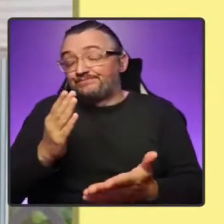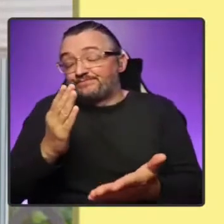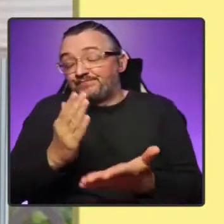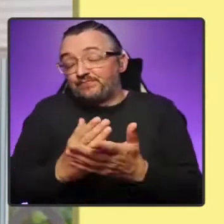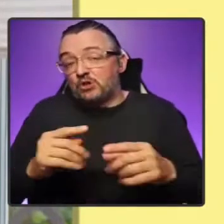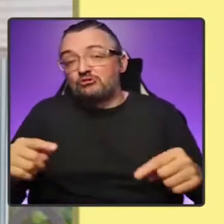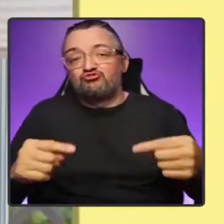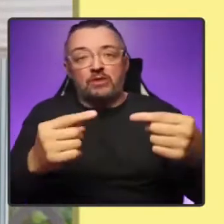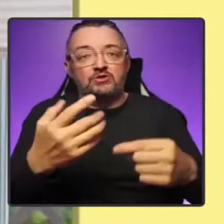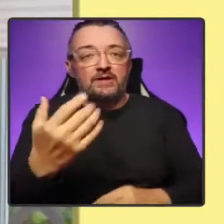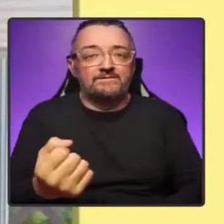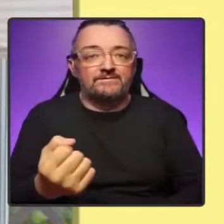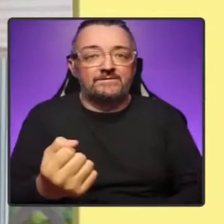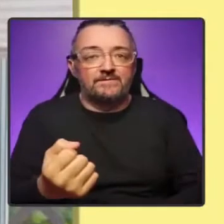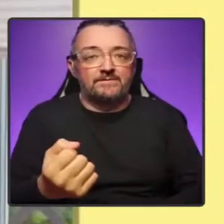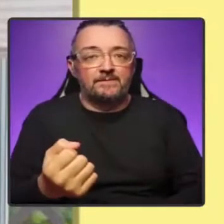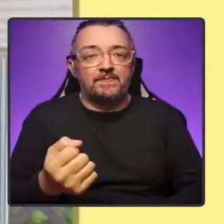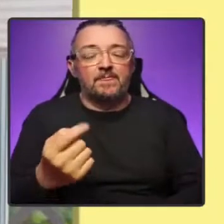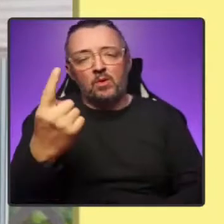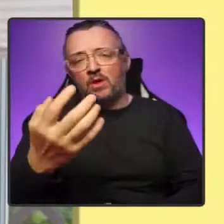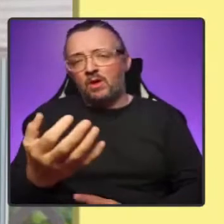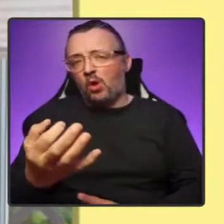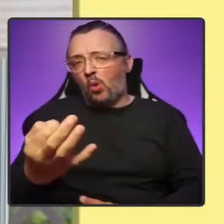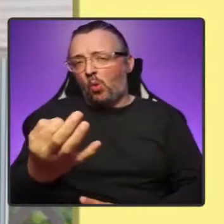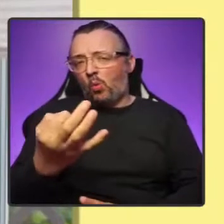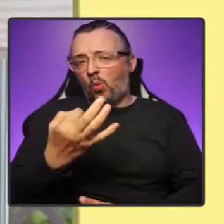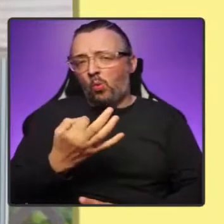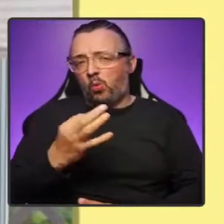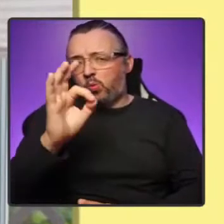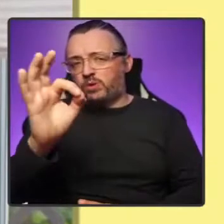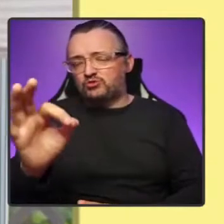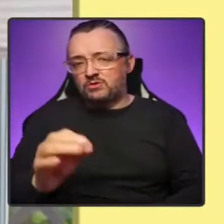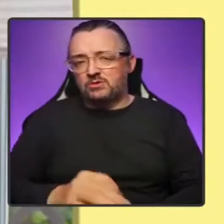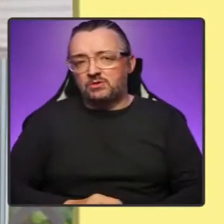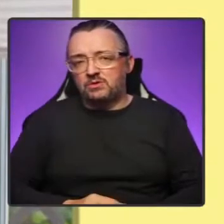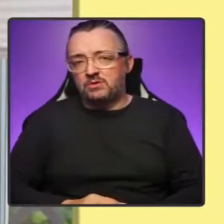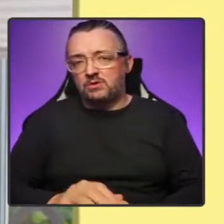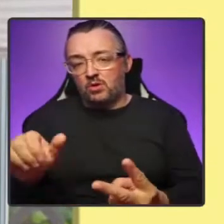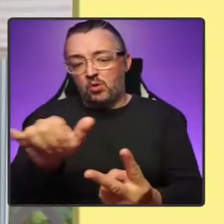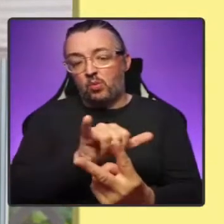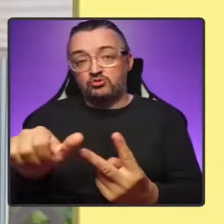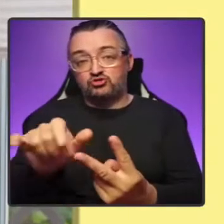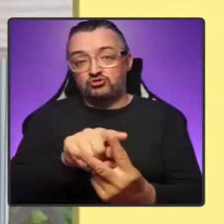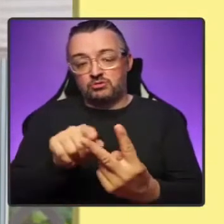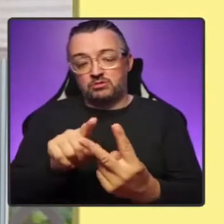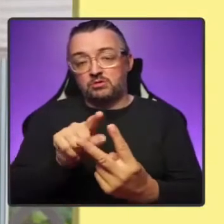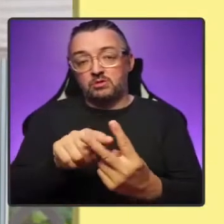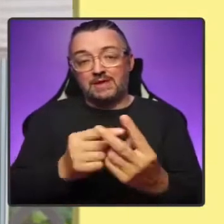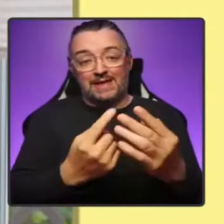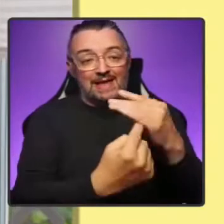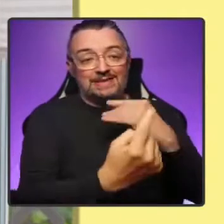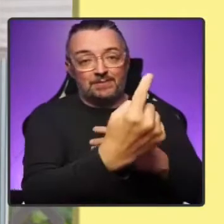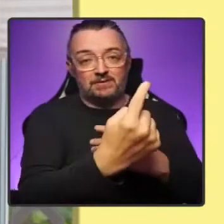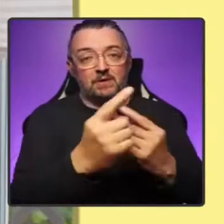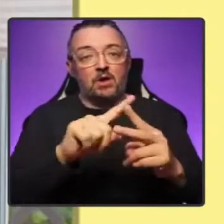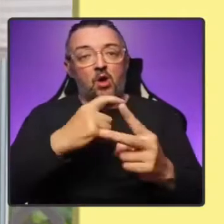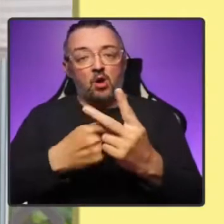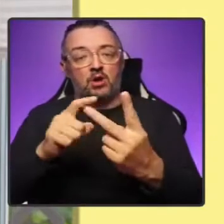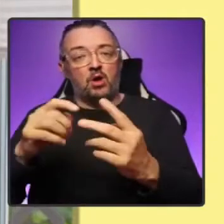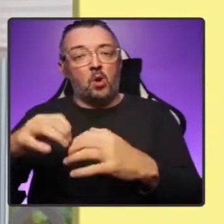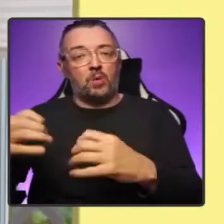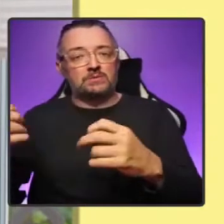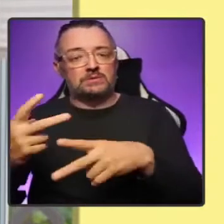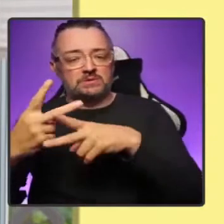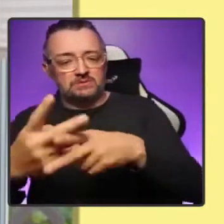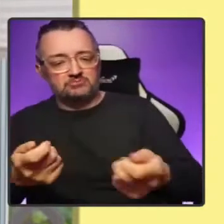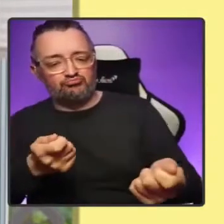The question is this. Which option, becoming independent or being governed by Westminster, equips us